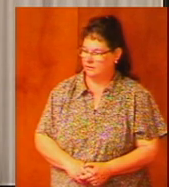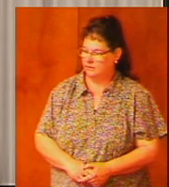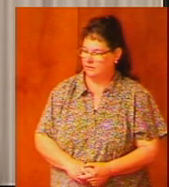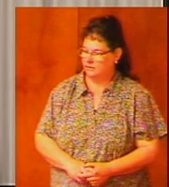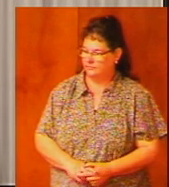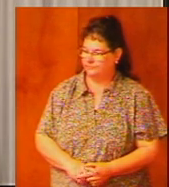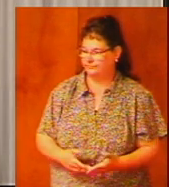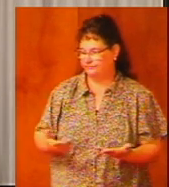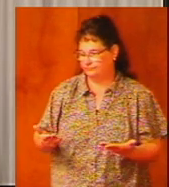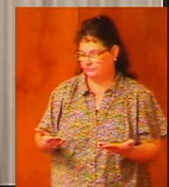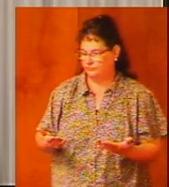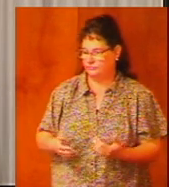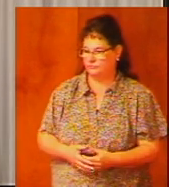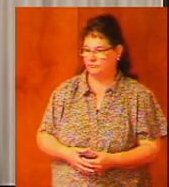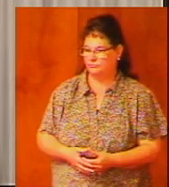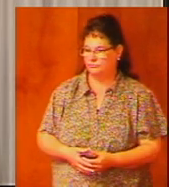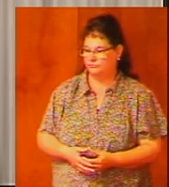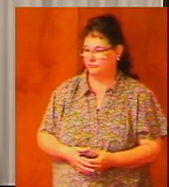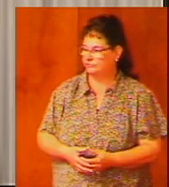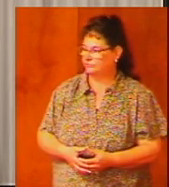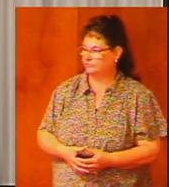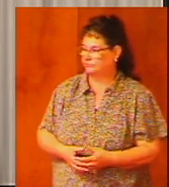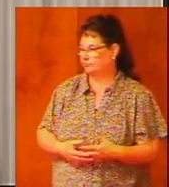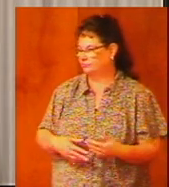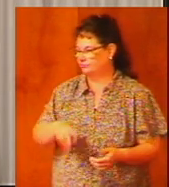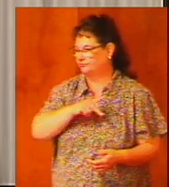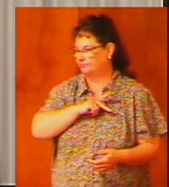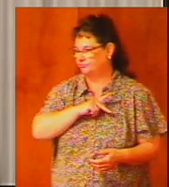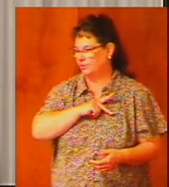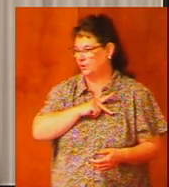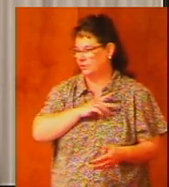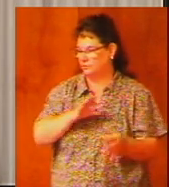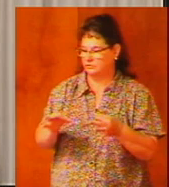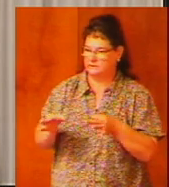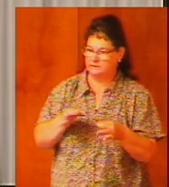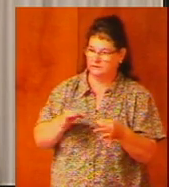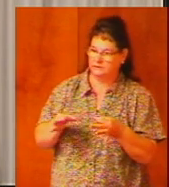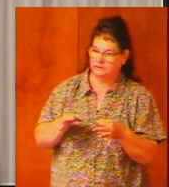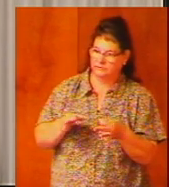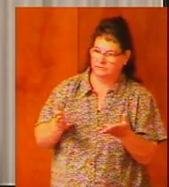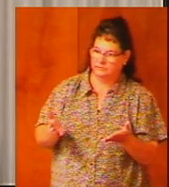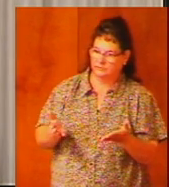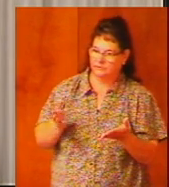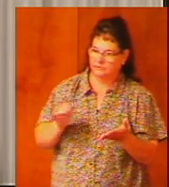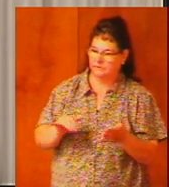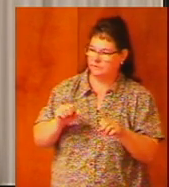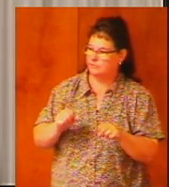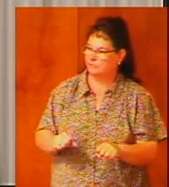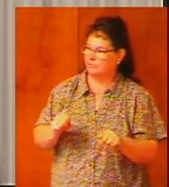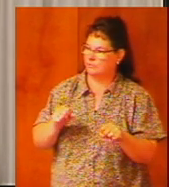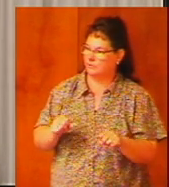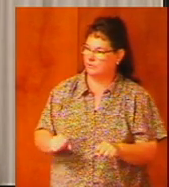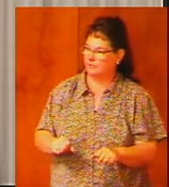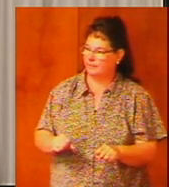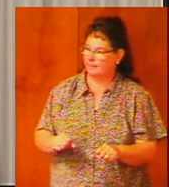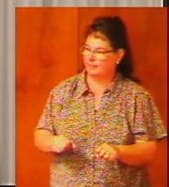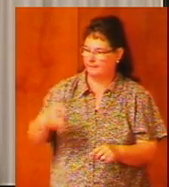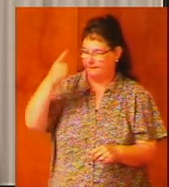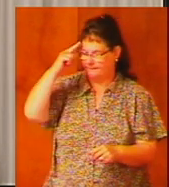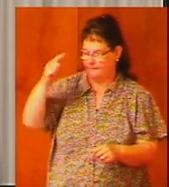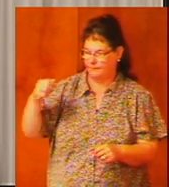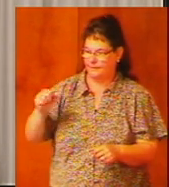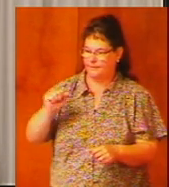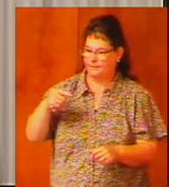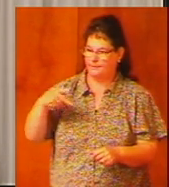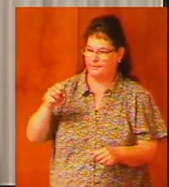unfortunately Paul explains that it's possible for